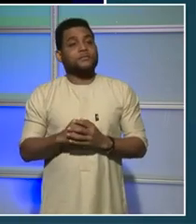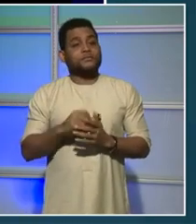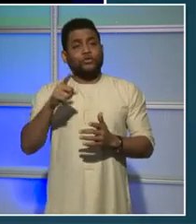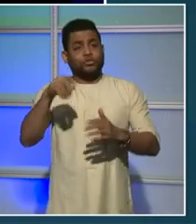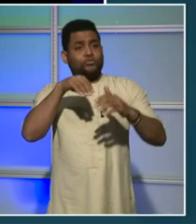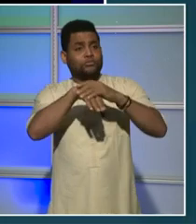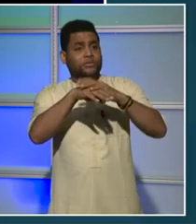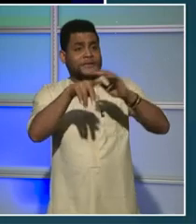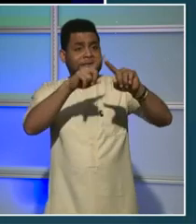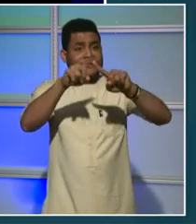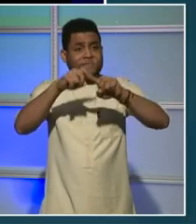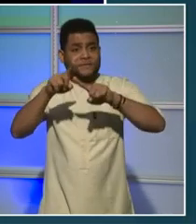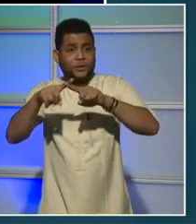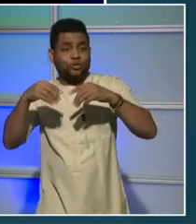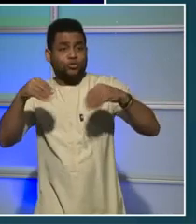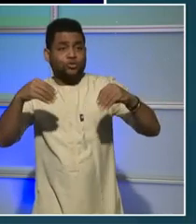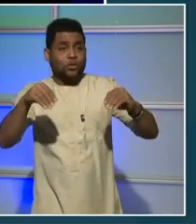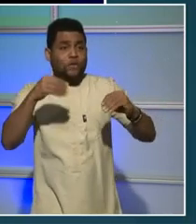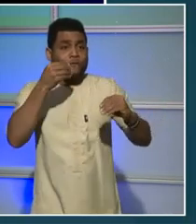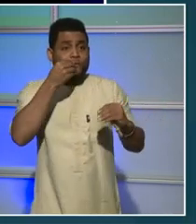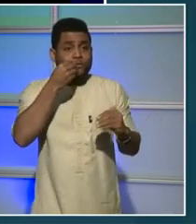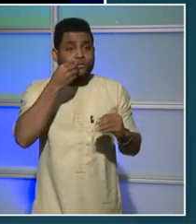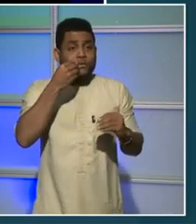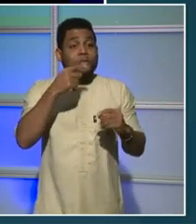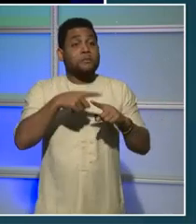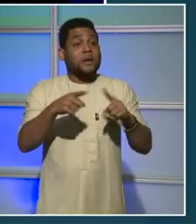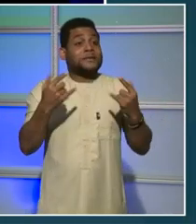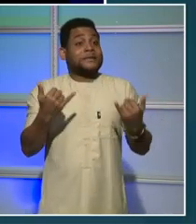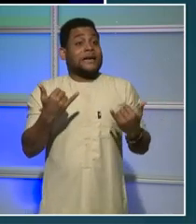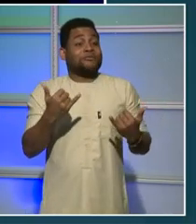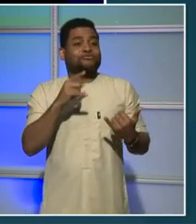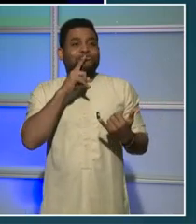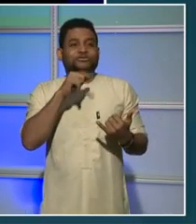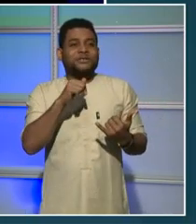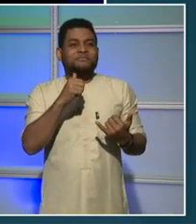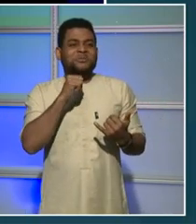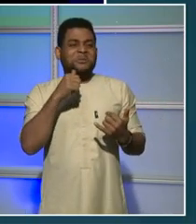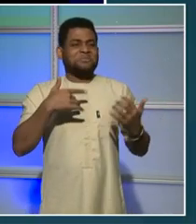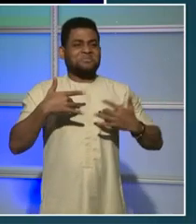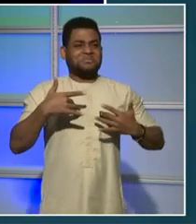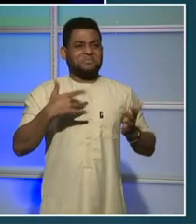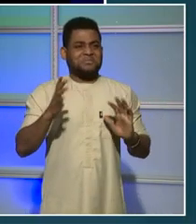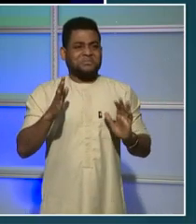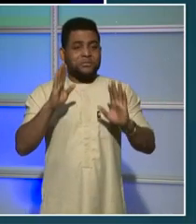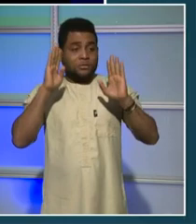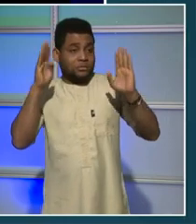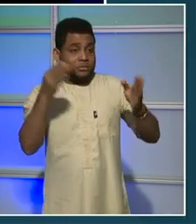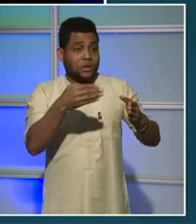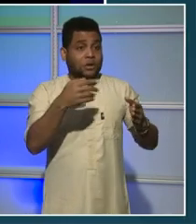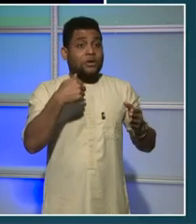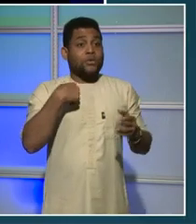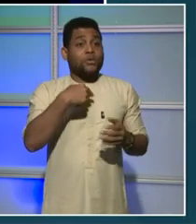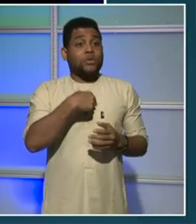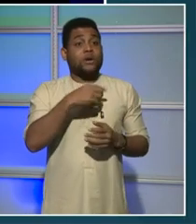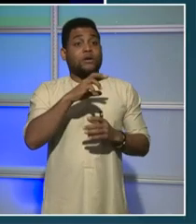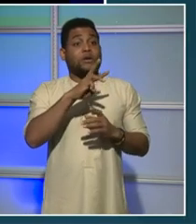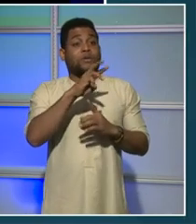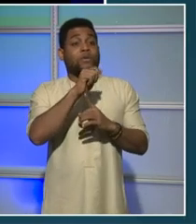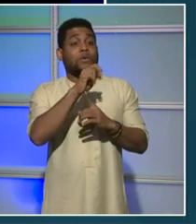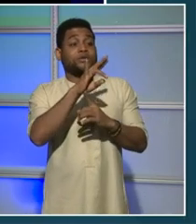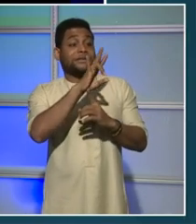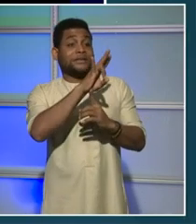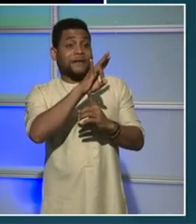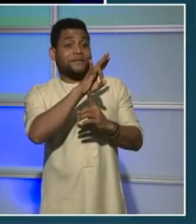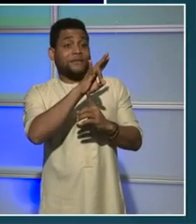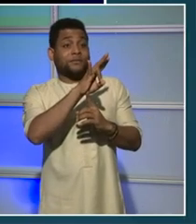But that's not the case in Ward 8, and that's not the case in Ward 7. So we have been particularly focused